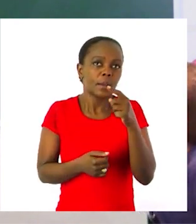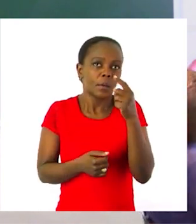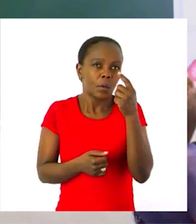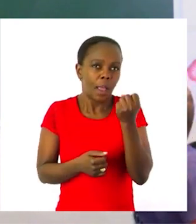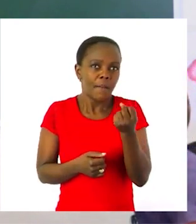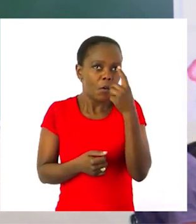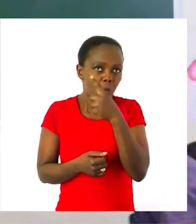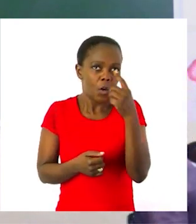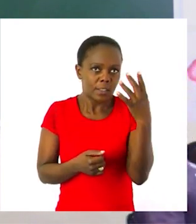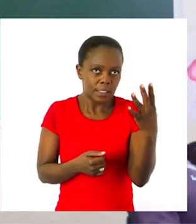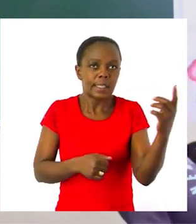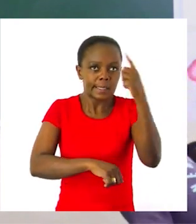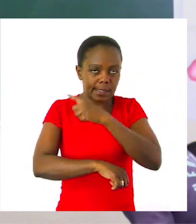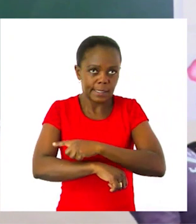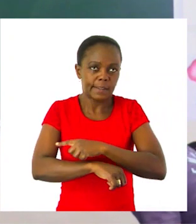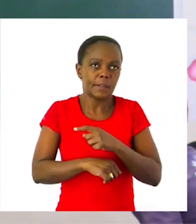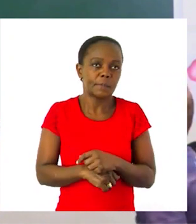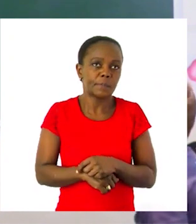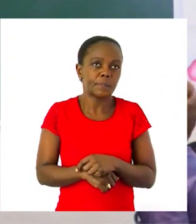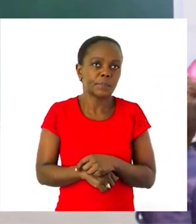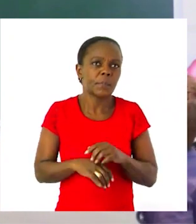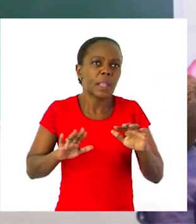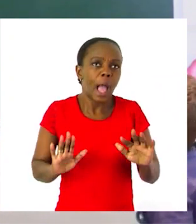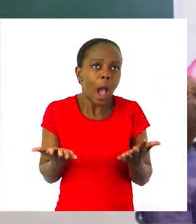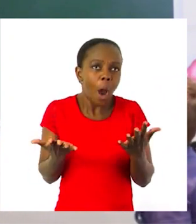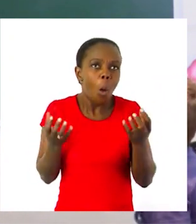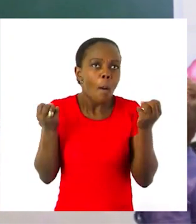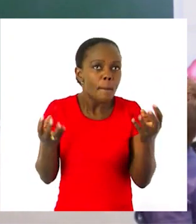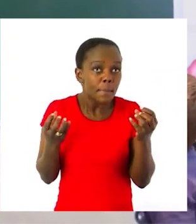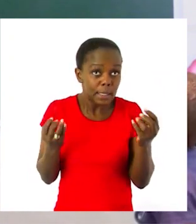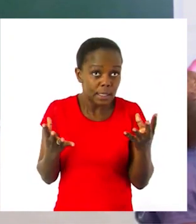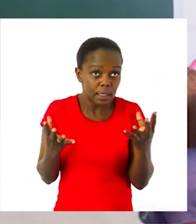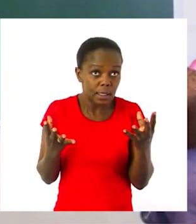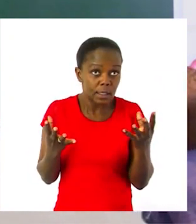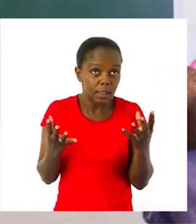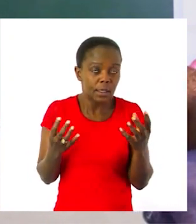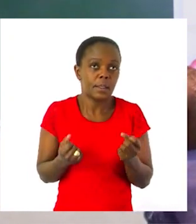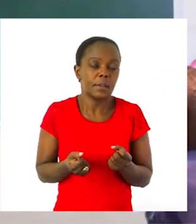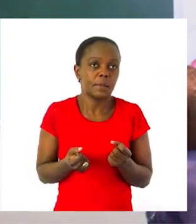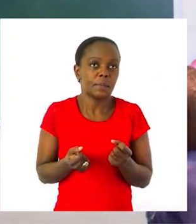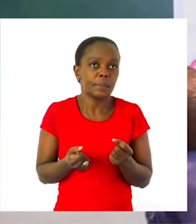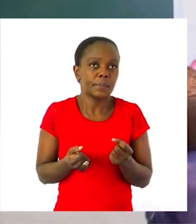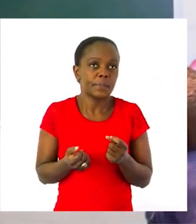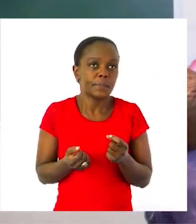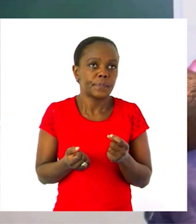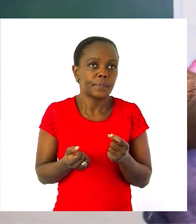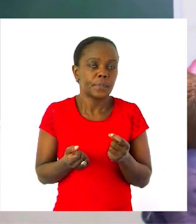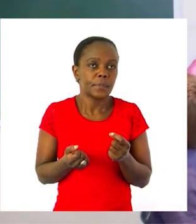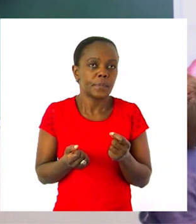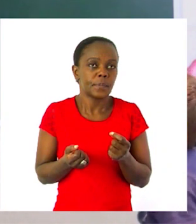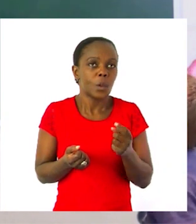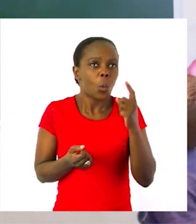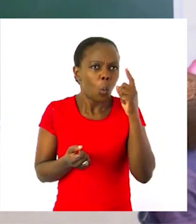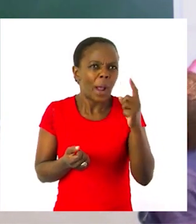On the second question we've been asked how many days give us one week and how many days are